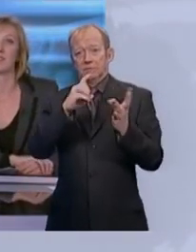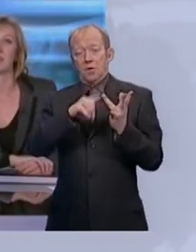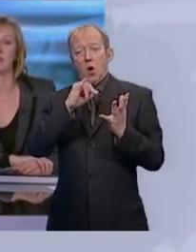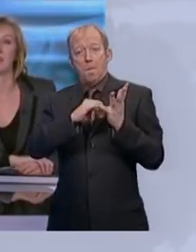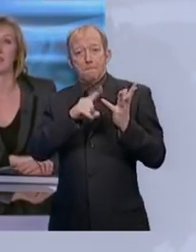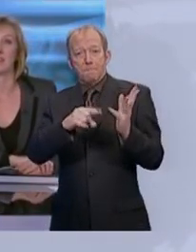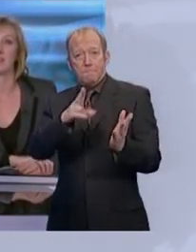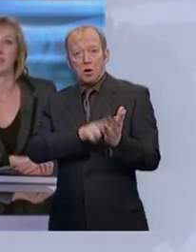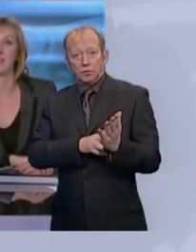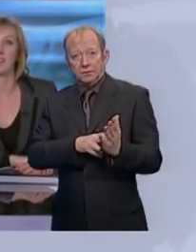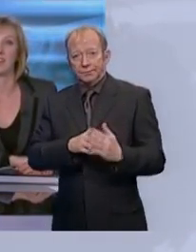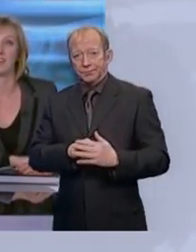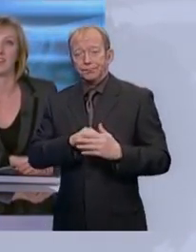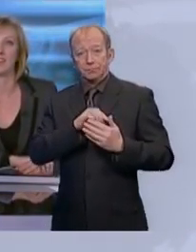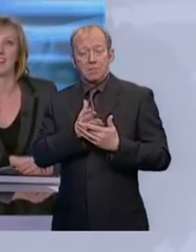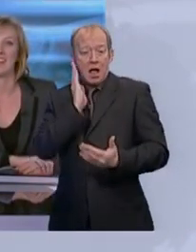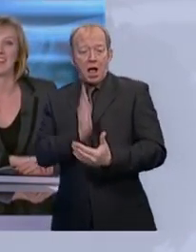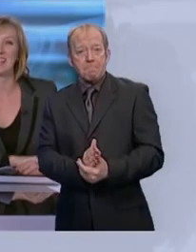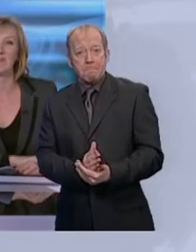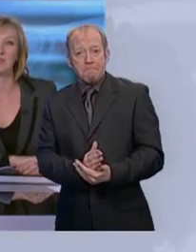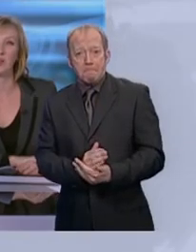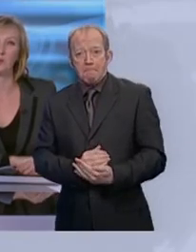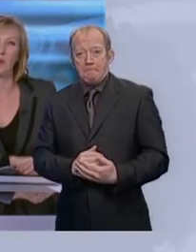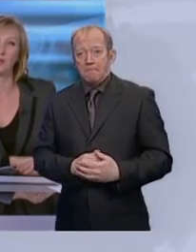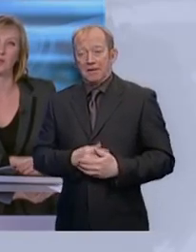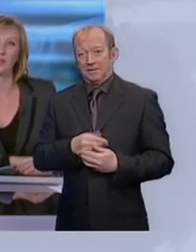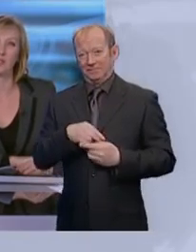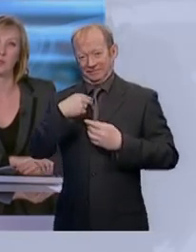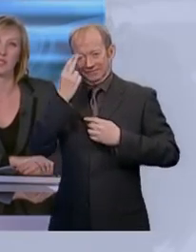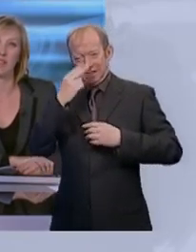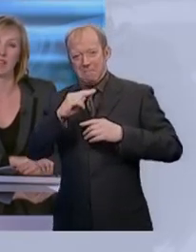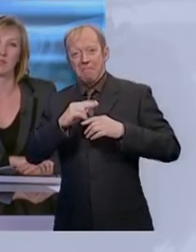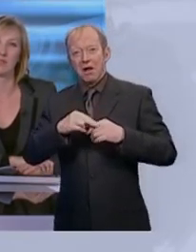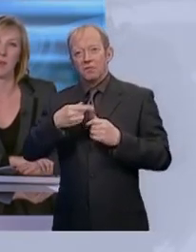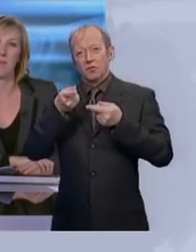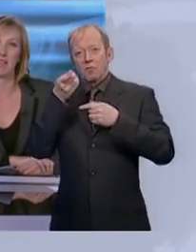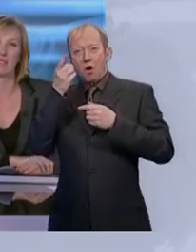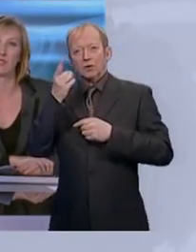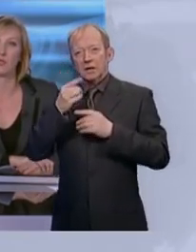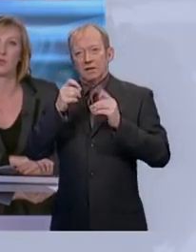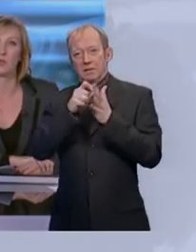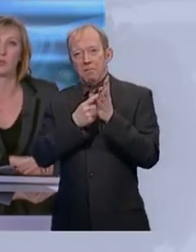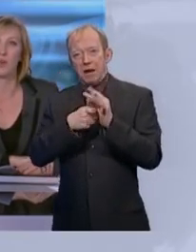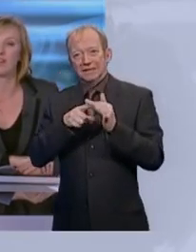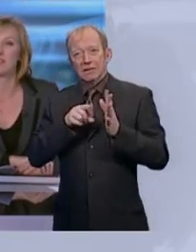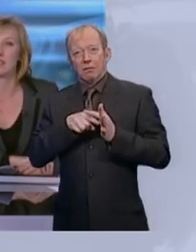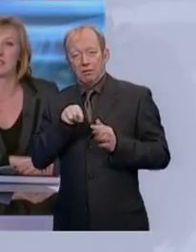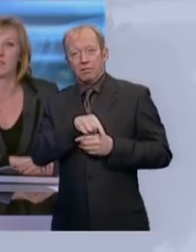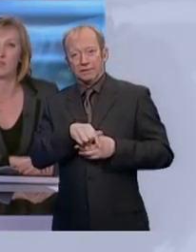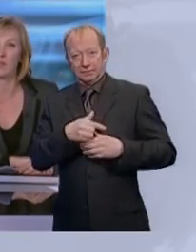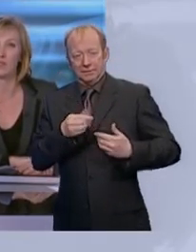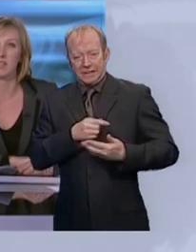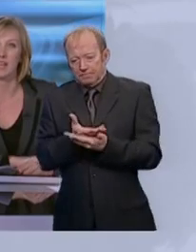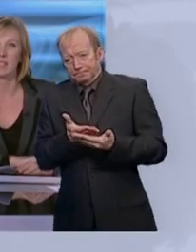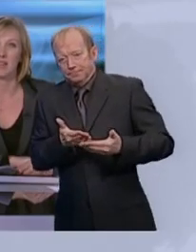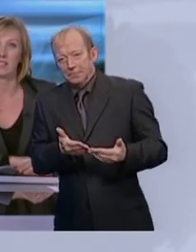physics, the Higgs boson, does exist. Nicknamed the God particle, it's thought to give atoms their mass and is crucial to our understanding